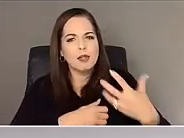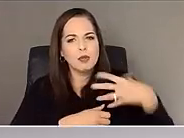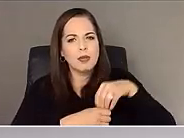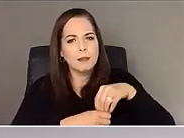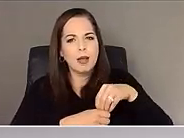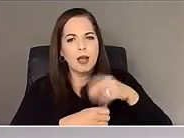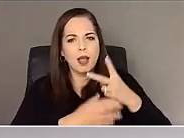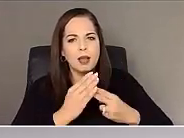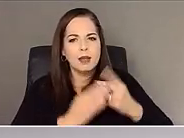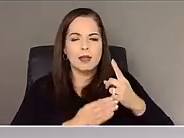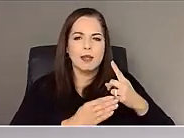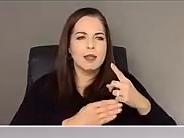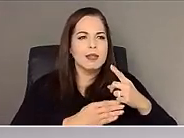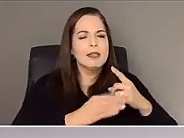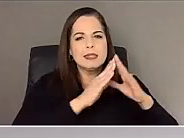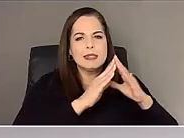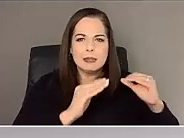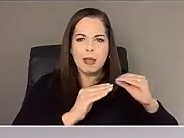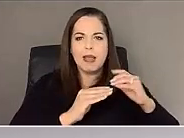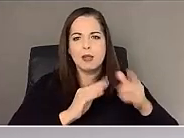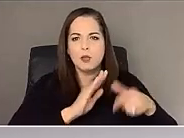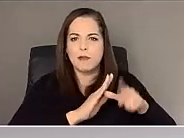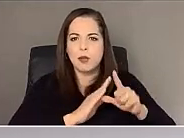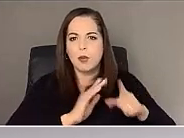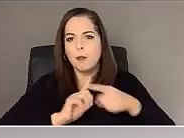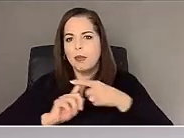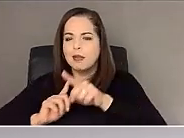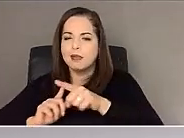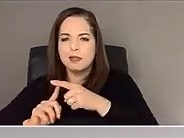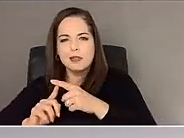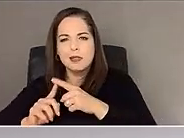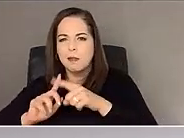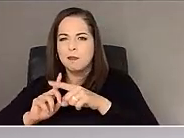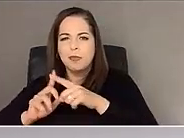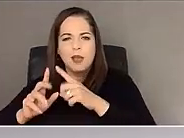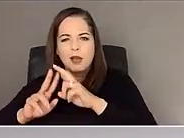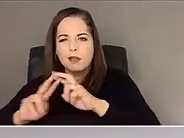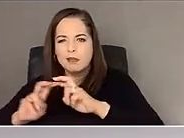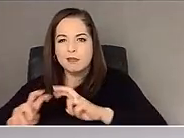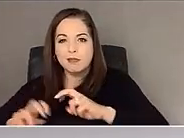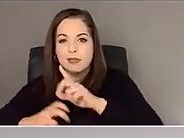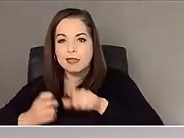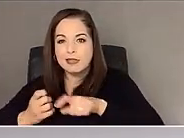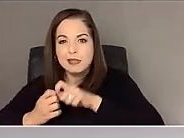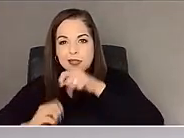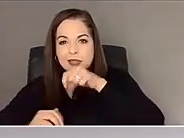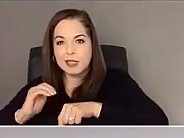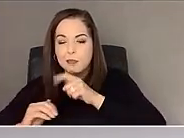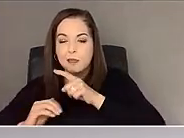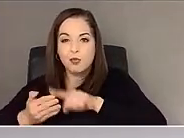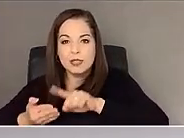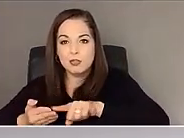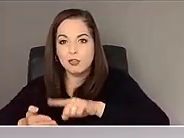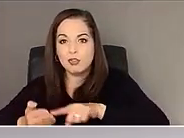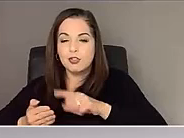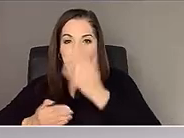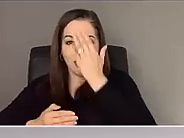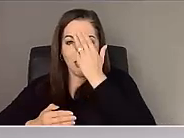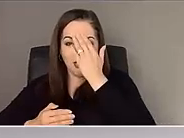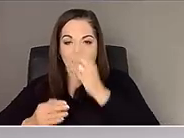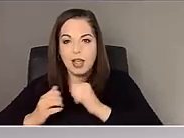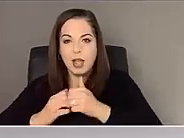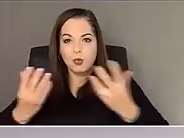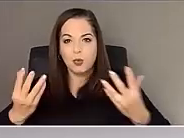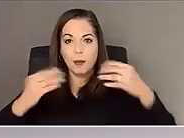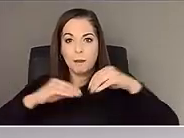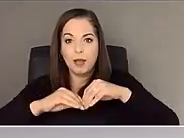research synthesis, real science positives, um, kinds of knowledge with other kinds of knowledge. And, um, what you're talking about is a really